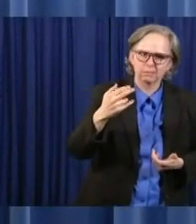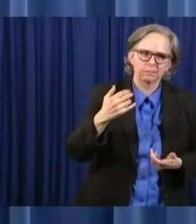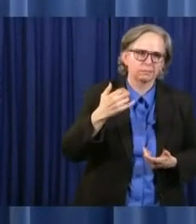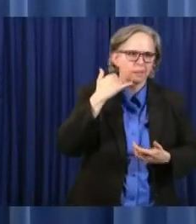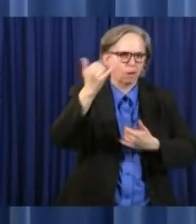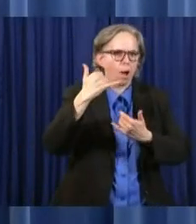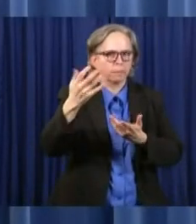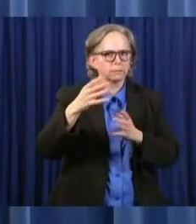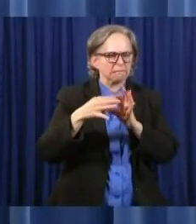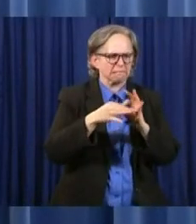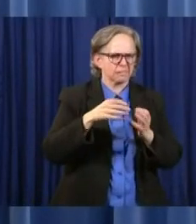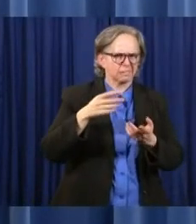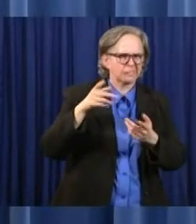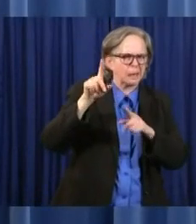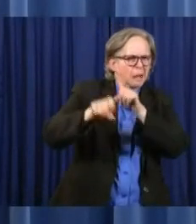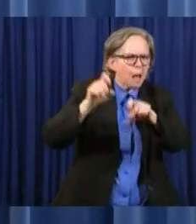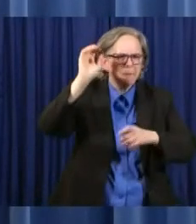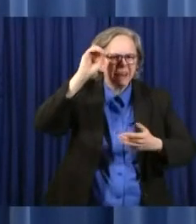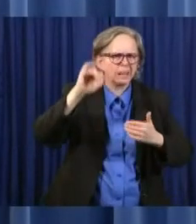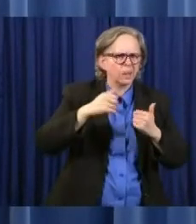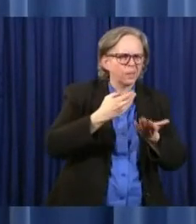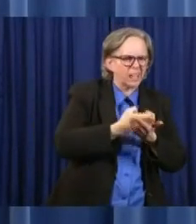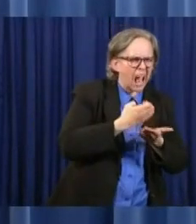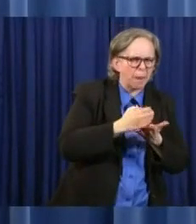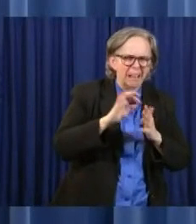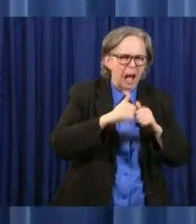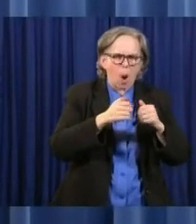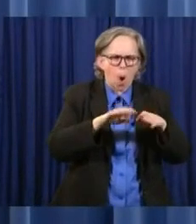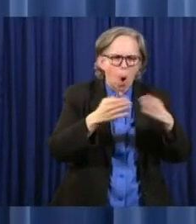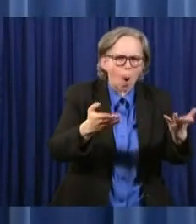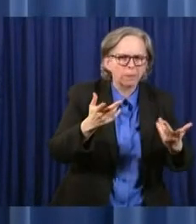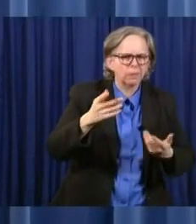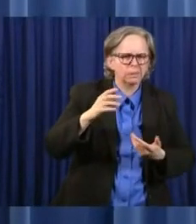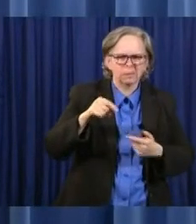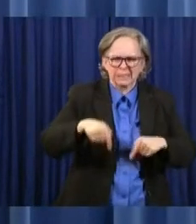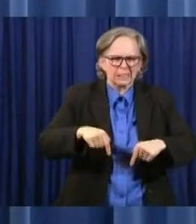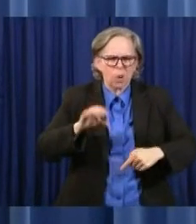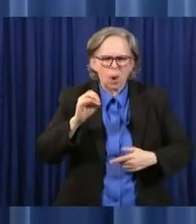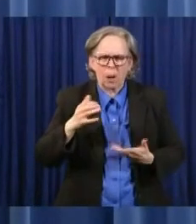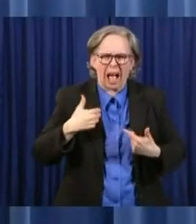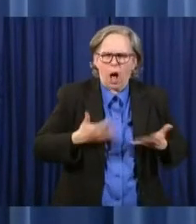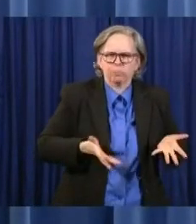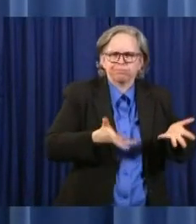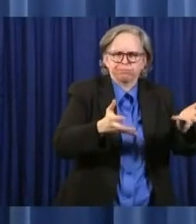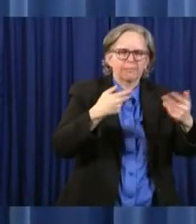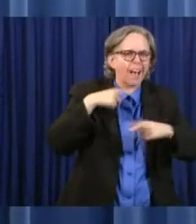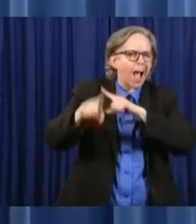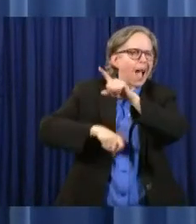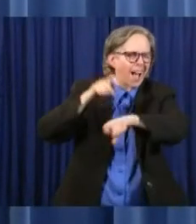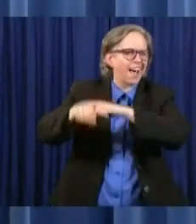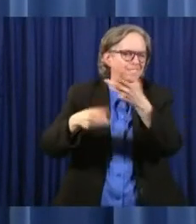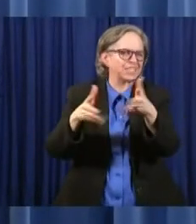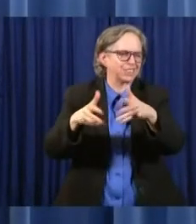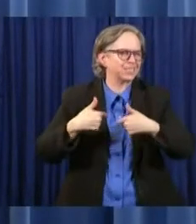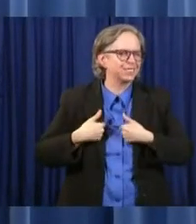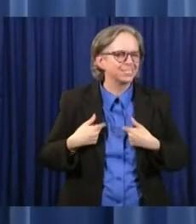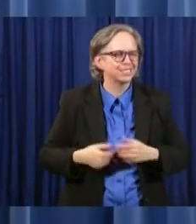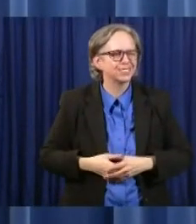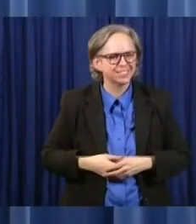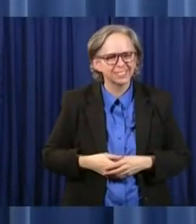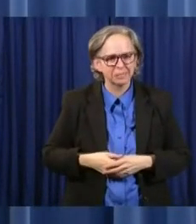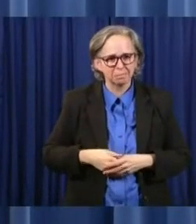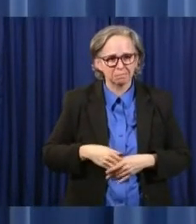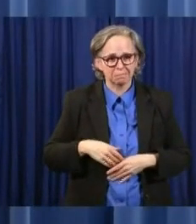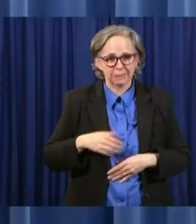and, you know, how we move Ohio back. And, um, we're, we're not, uh, letting the governor off,